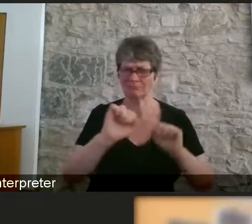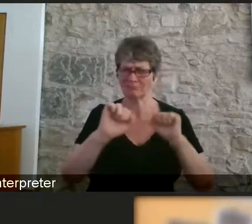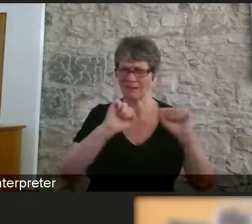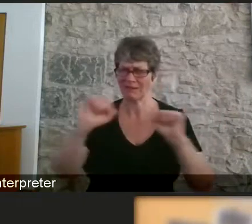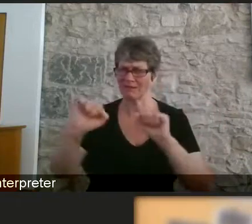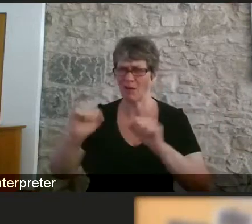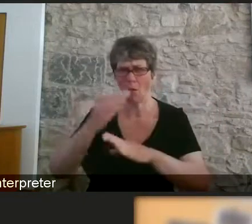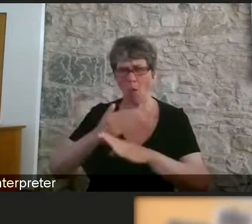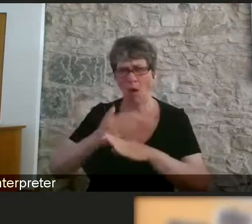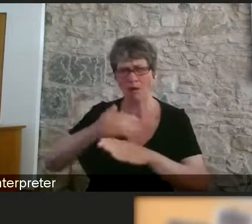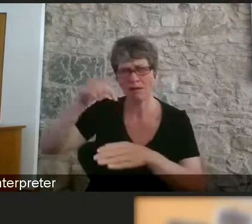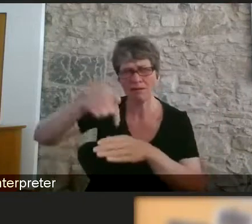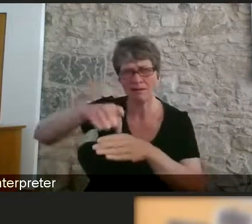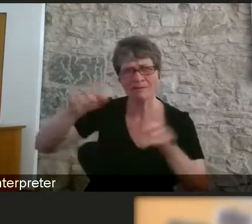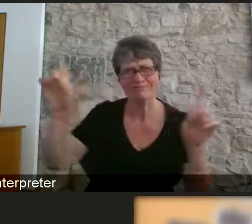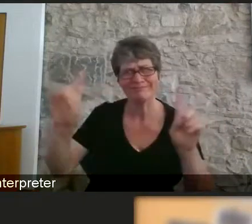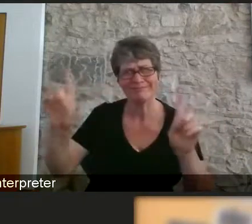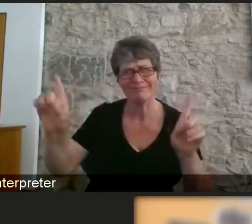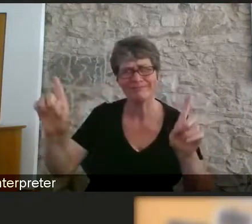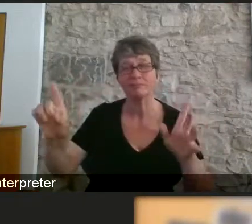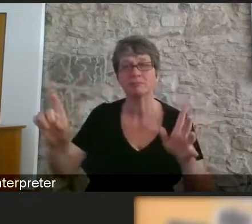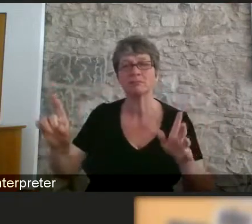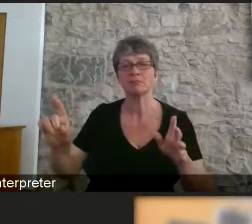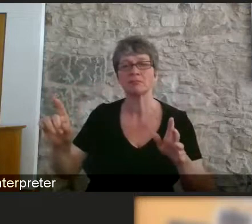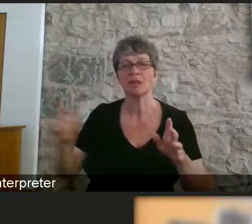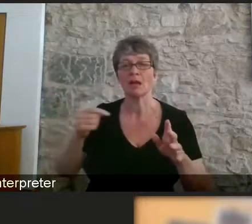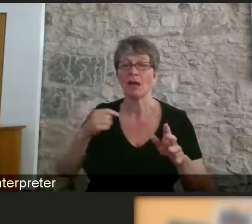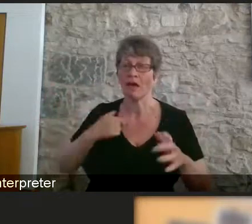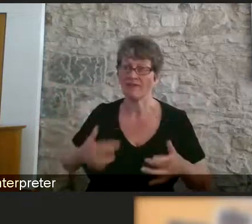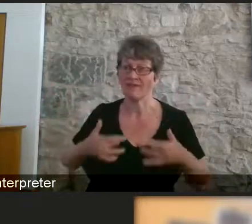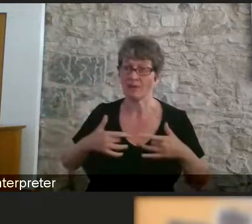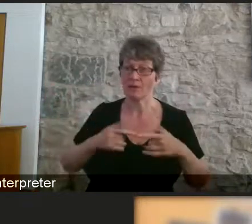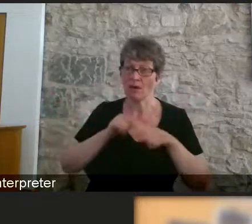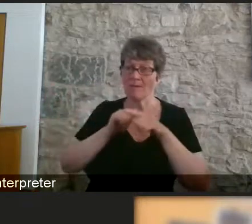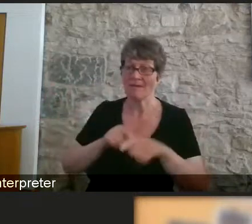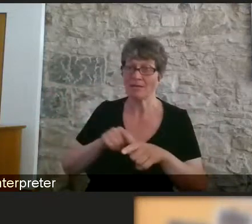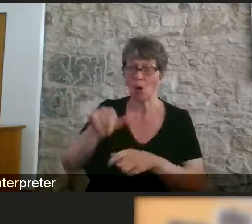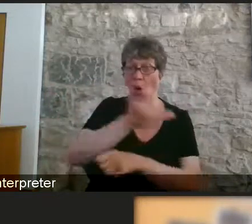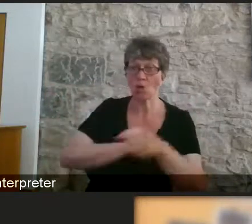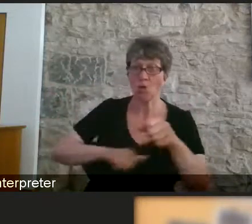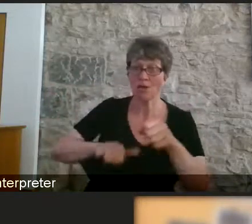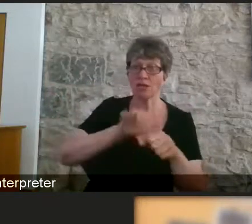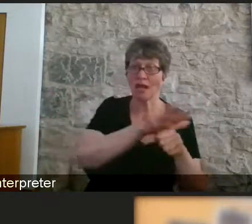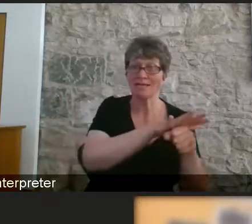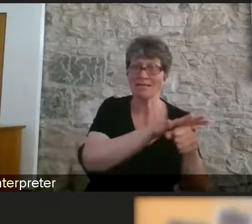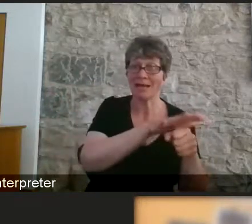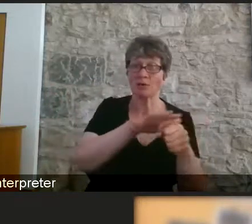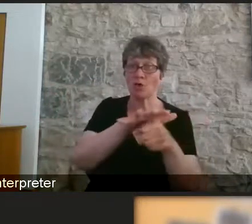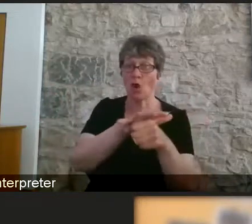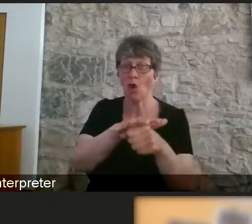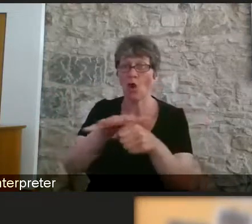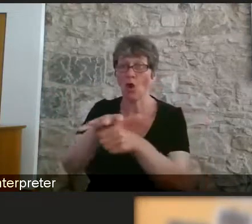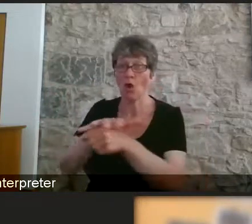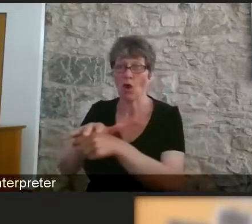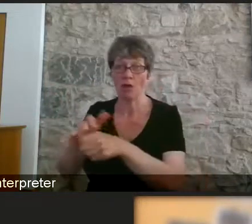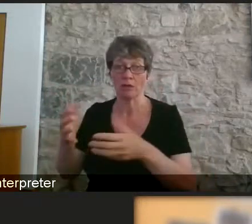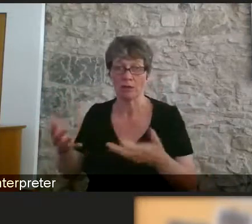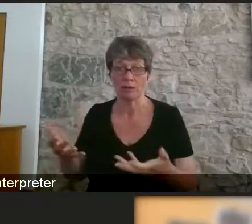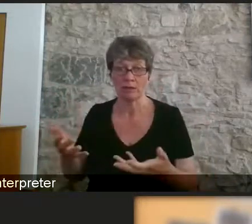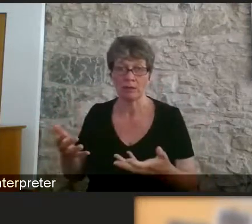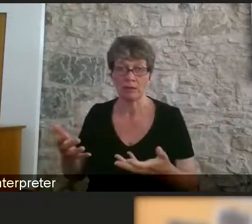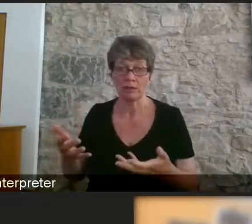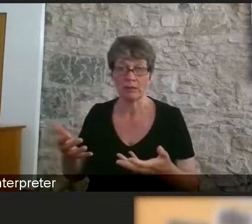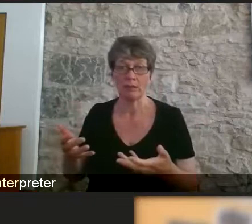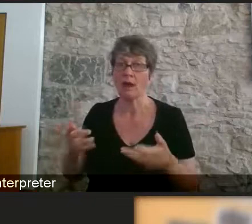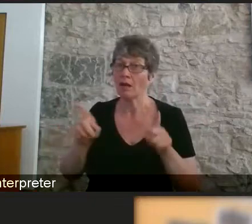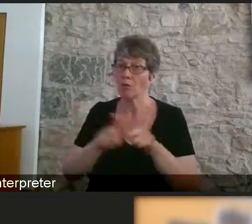come back to explore that later, but I think sector and type of occupation and the necessity of geographical